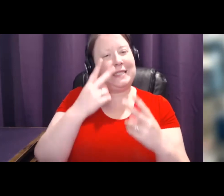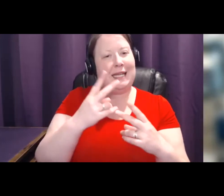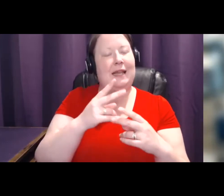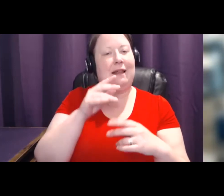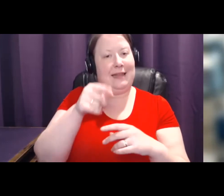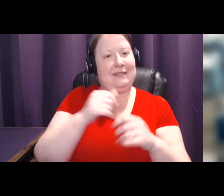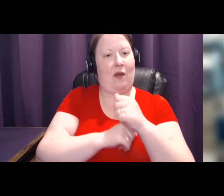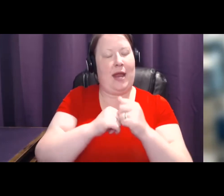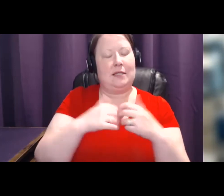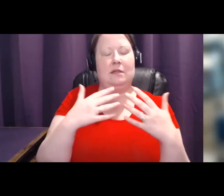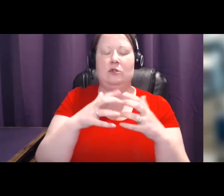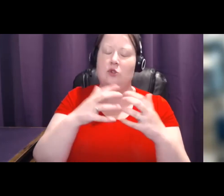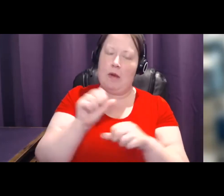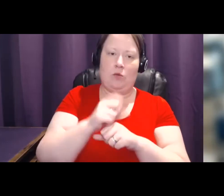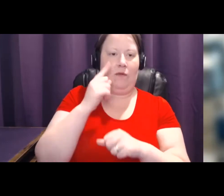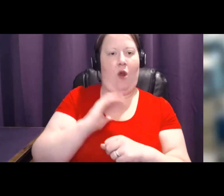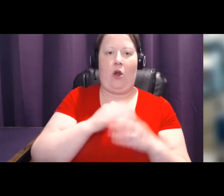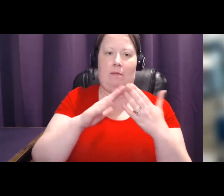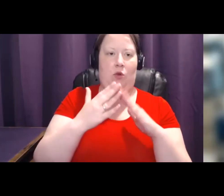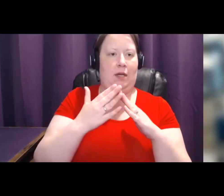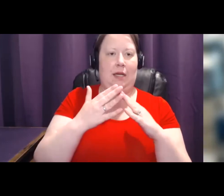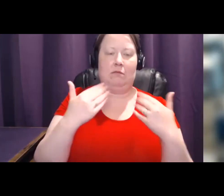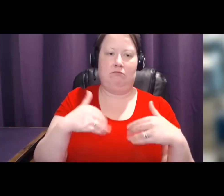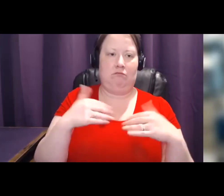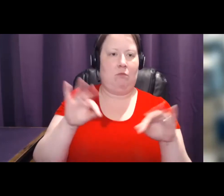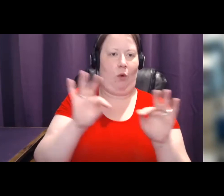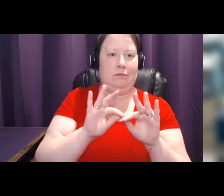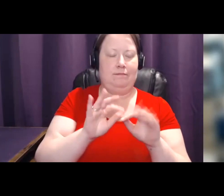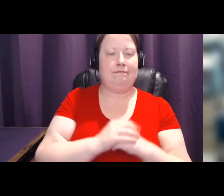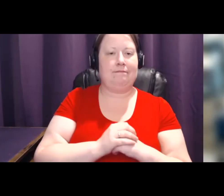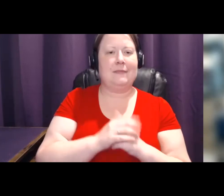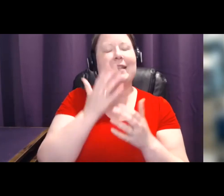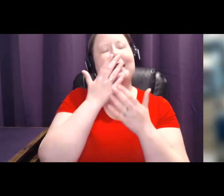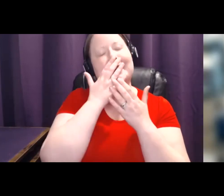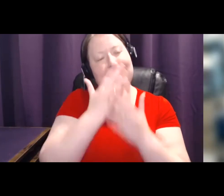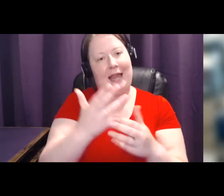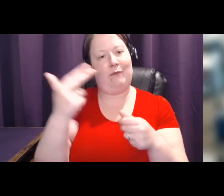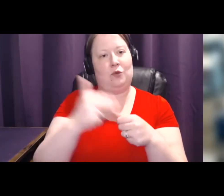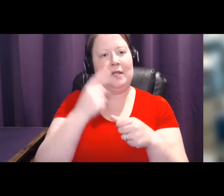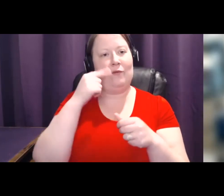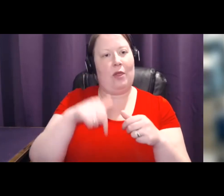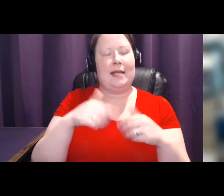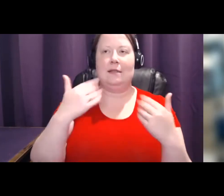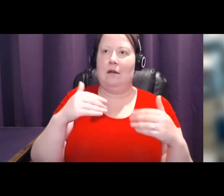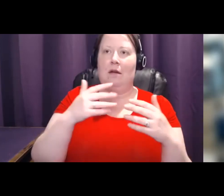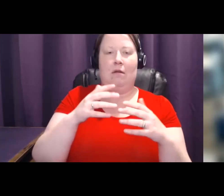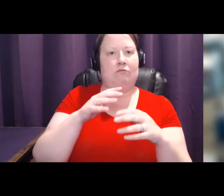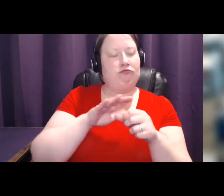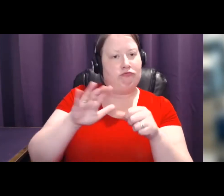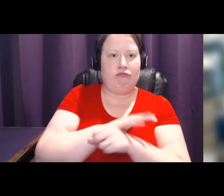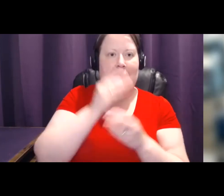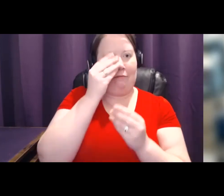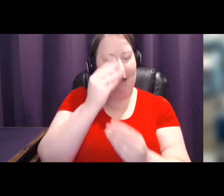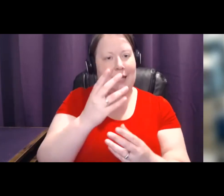and beyond. I just want to thank you all so much for joining us for this incredibly informative and insightful